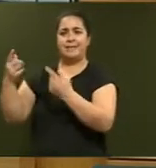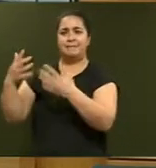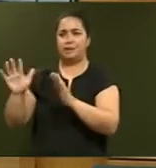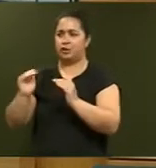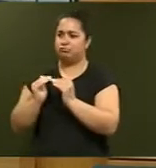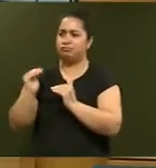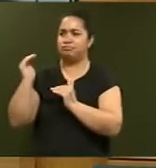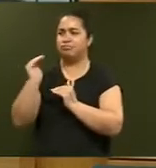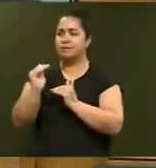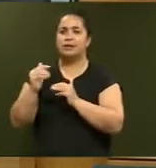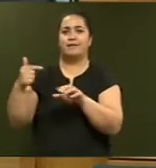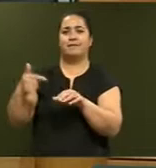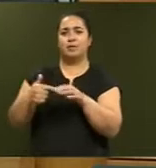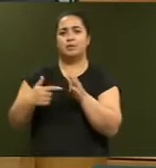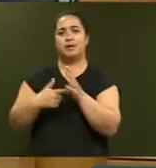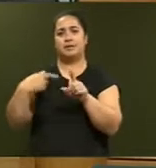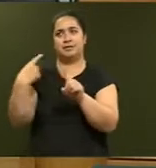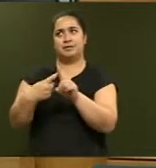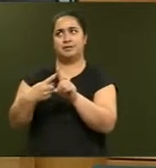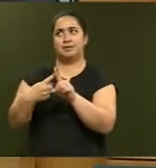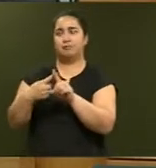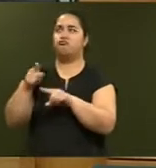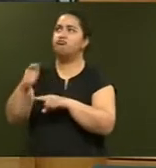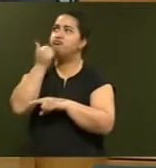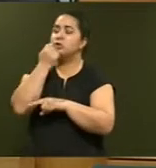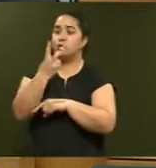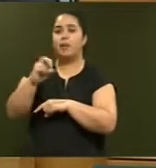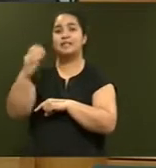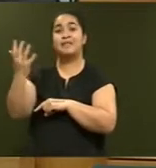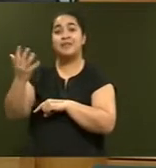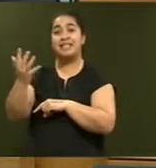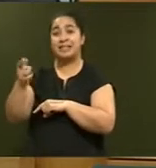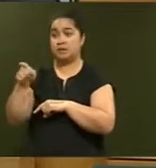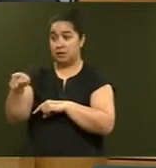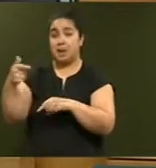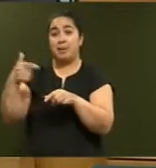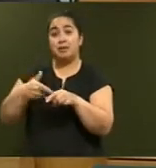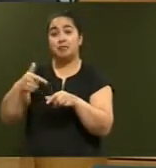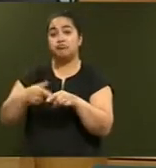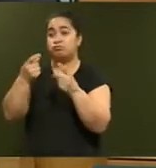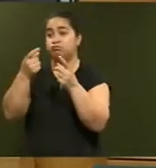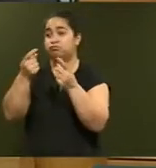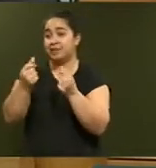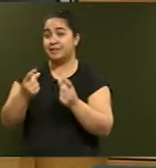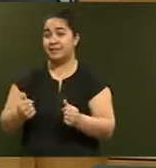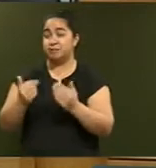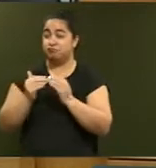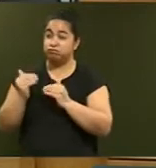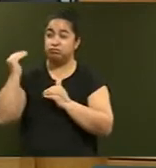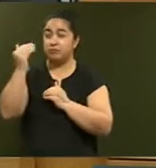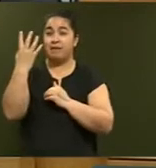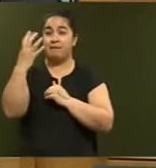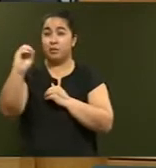2015 after petrol prices had gone up by $0.40 a litre between